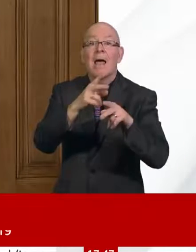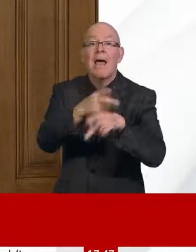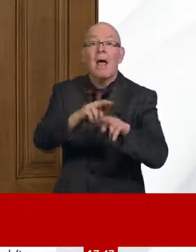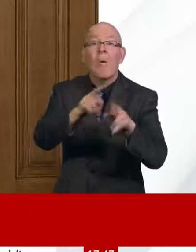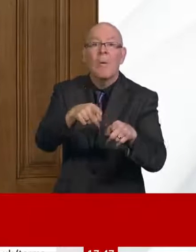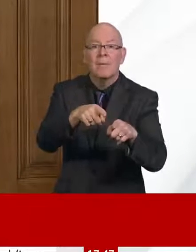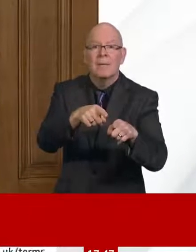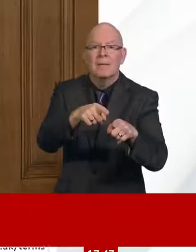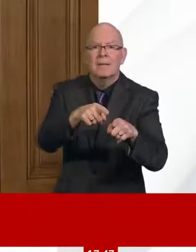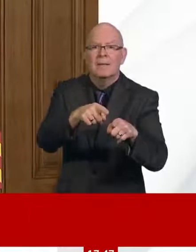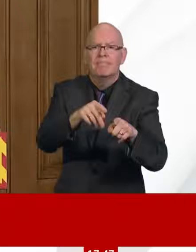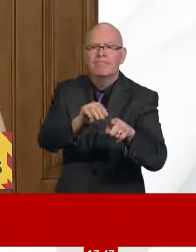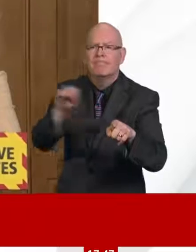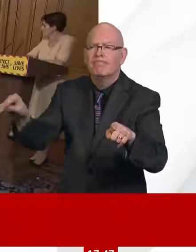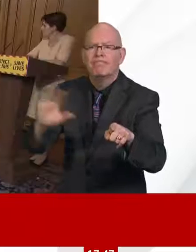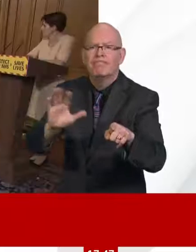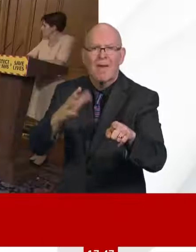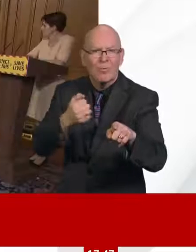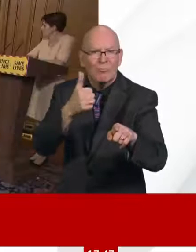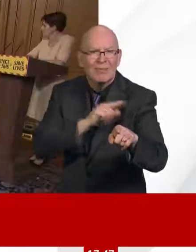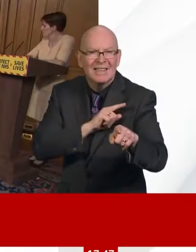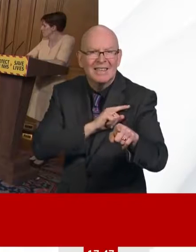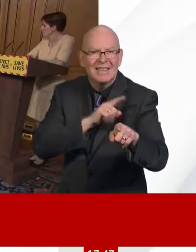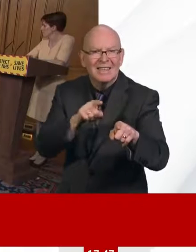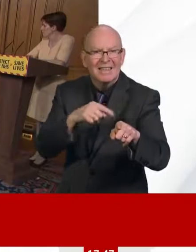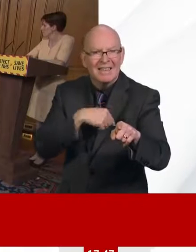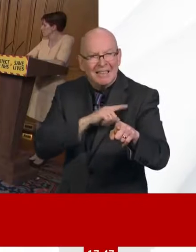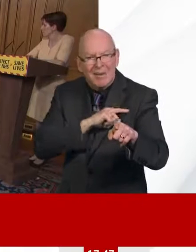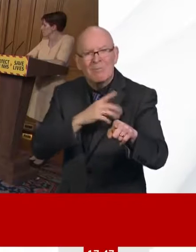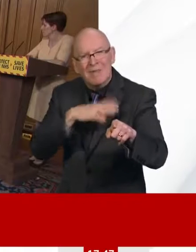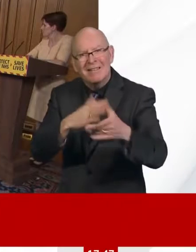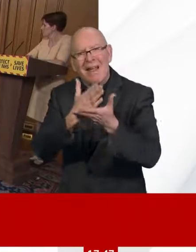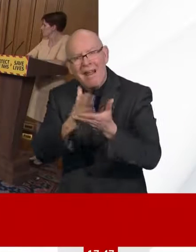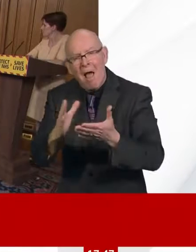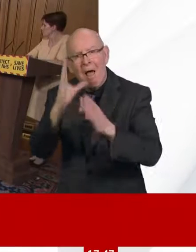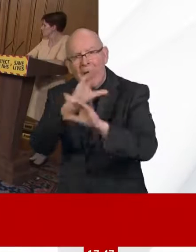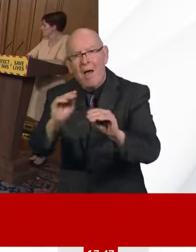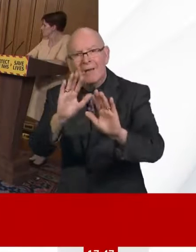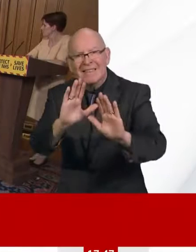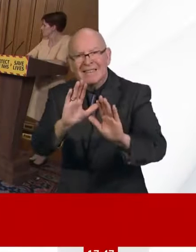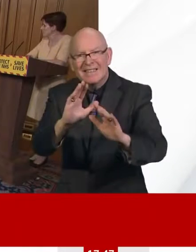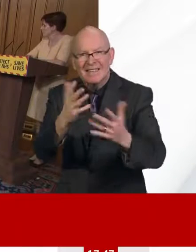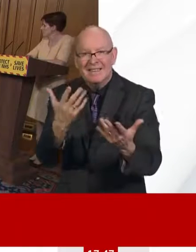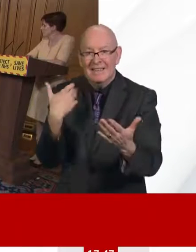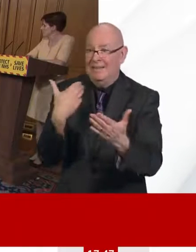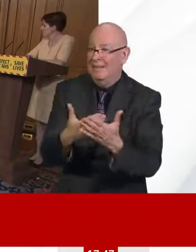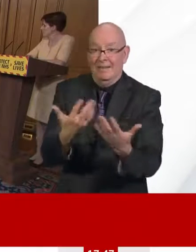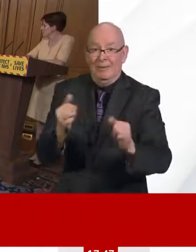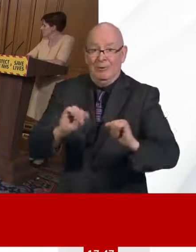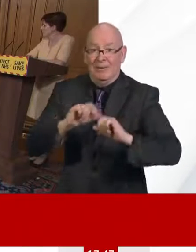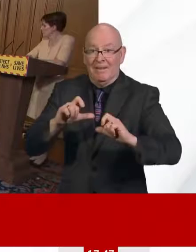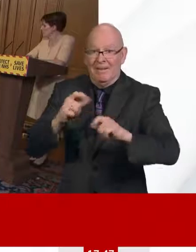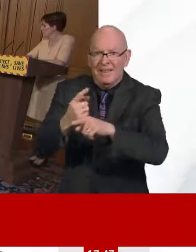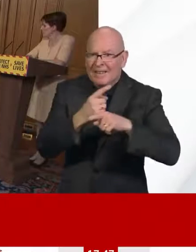Yes, I think that's absolutely right. In normal times when we're not dealing with a global pandemic, doctors and other clinicians make difficult